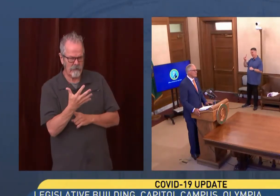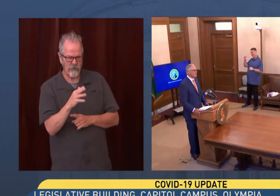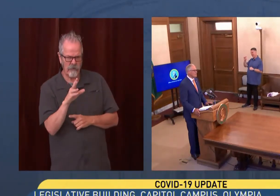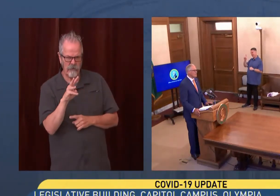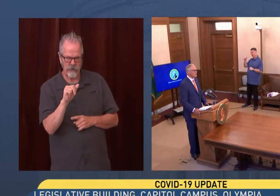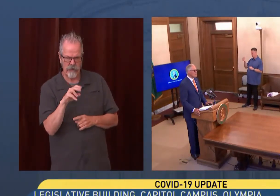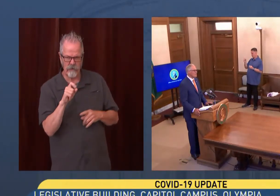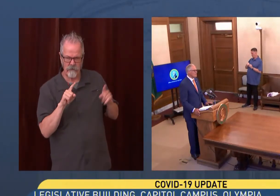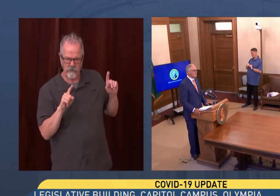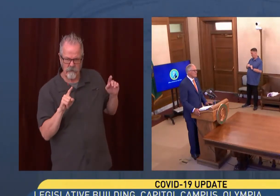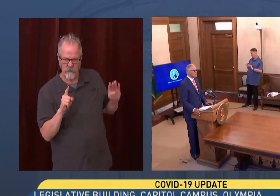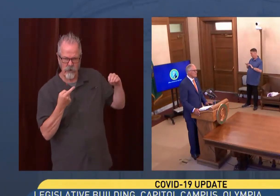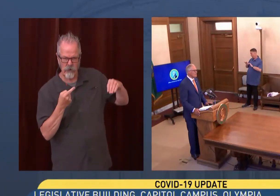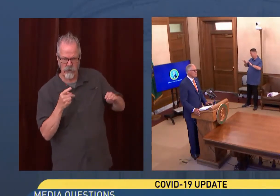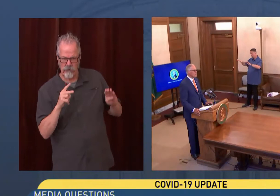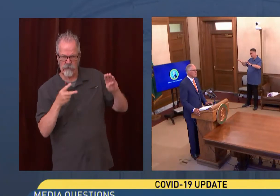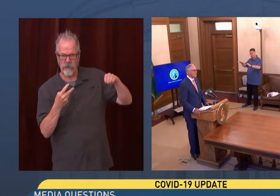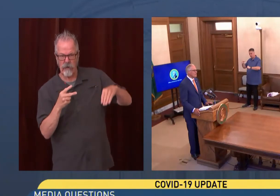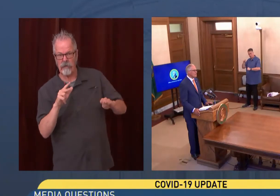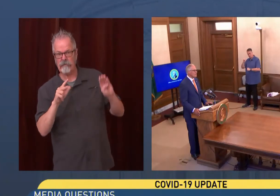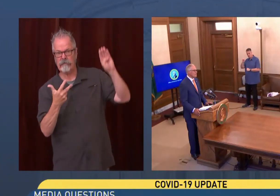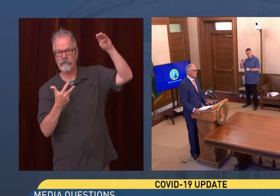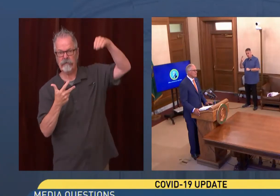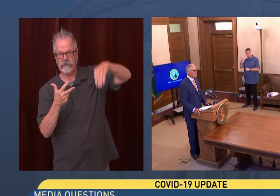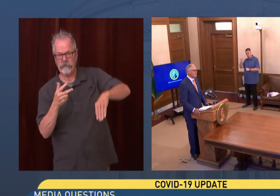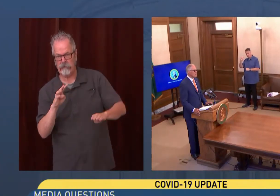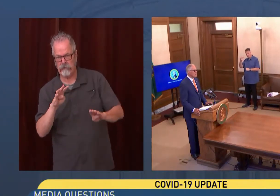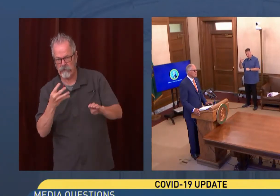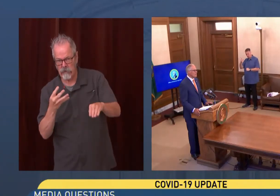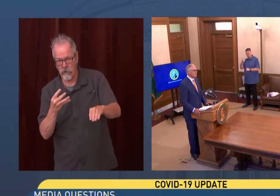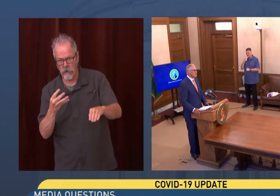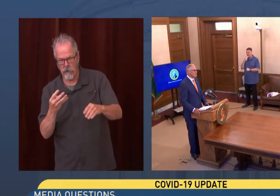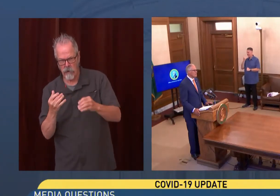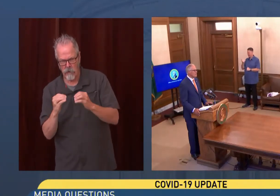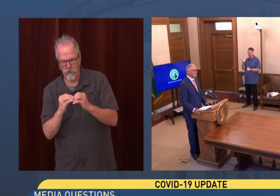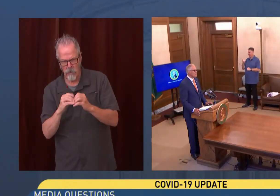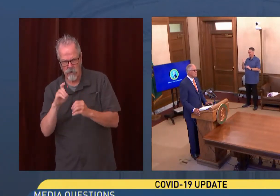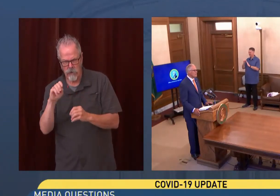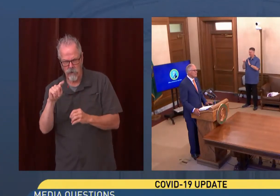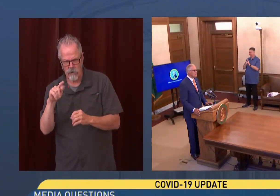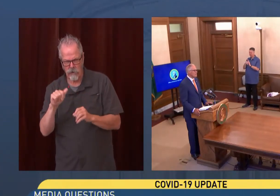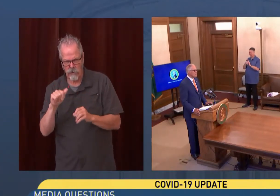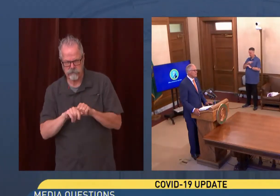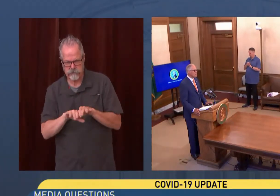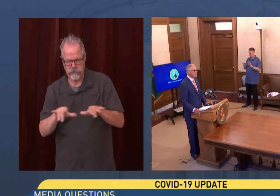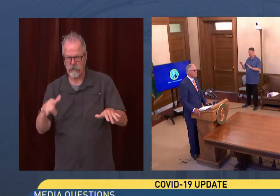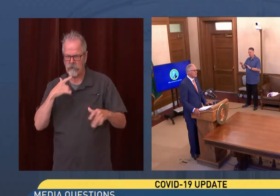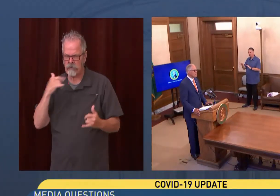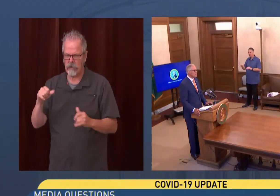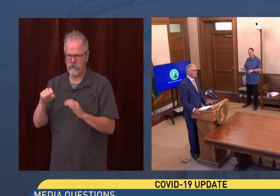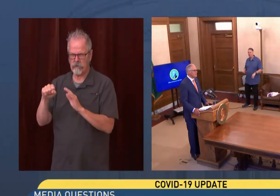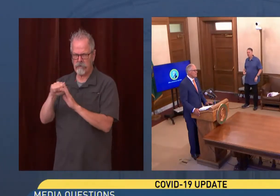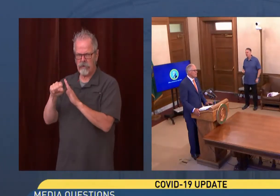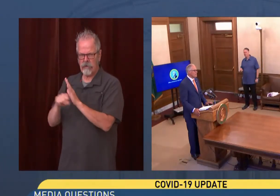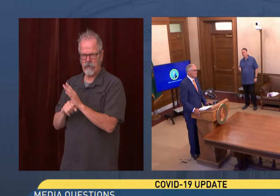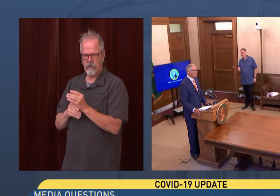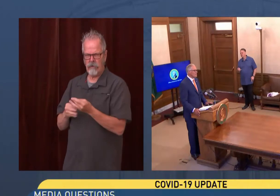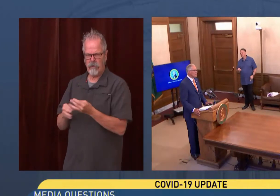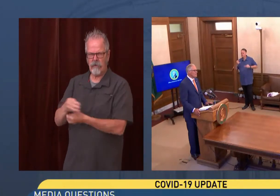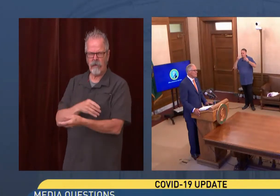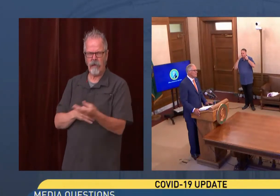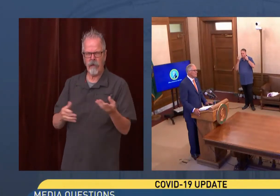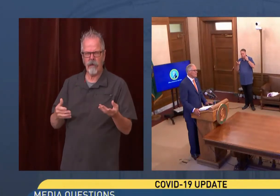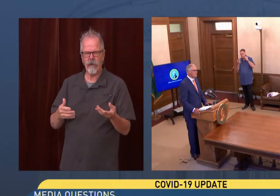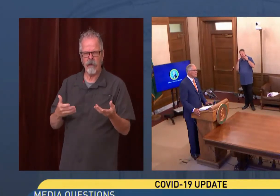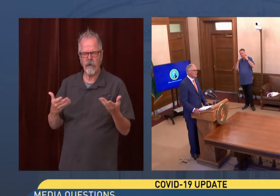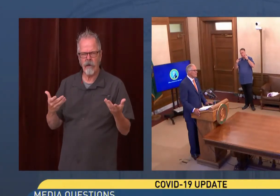Dr. Shah just said the pandemic rages on and there's substantial transmission across the state. Why aren't you doing the mask requirement? Why